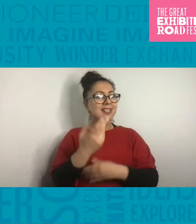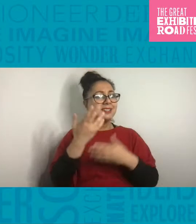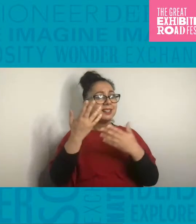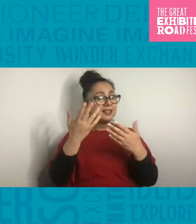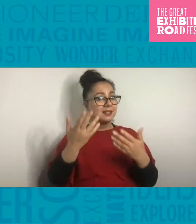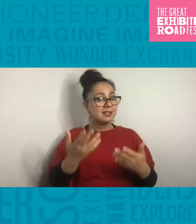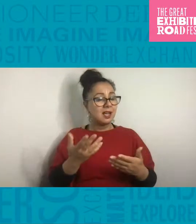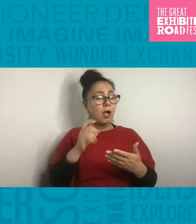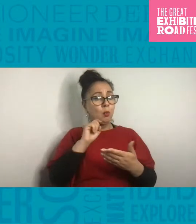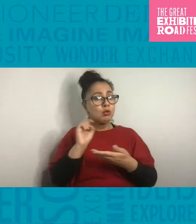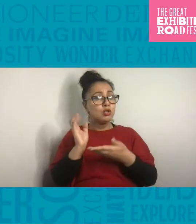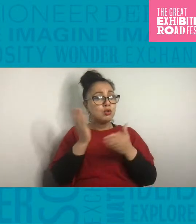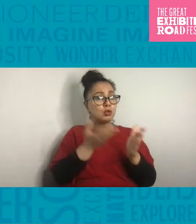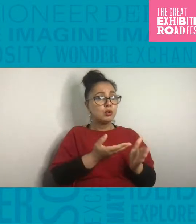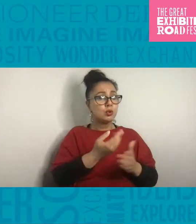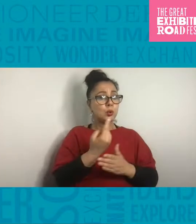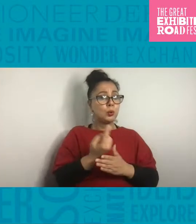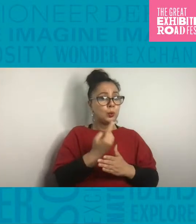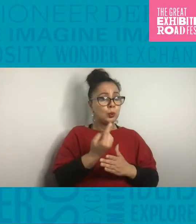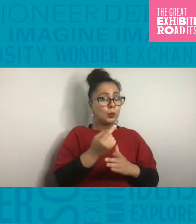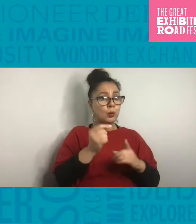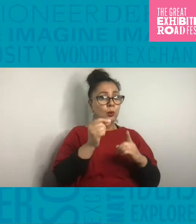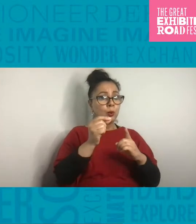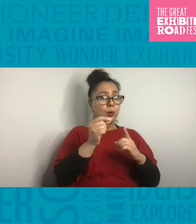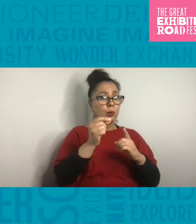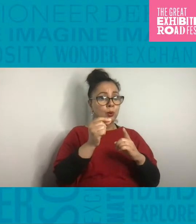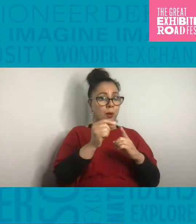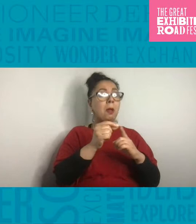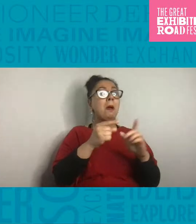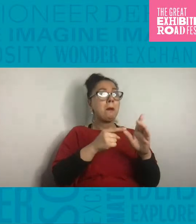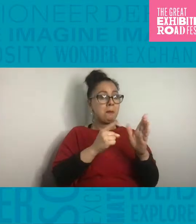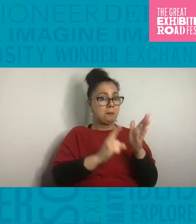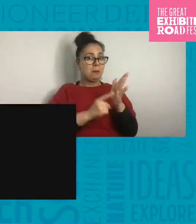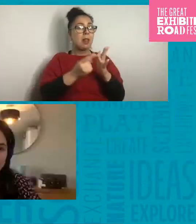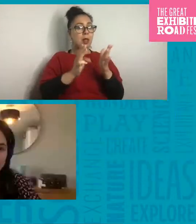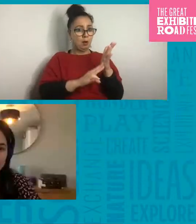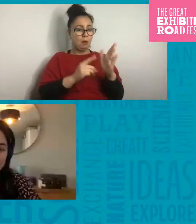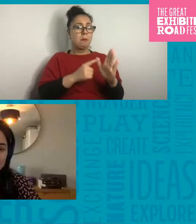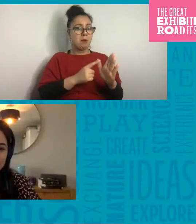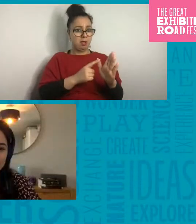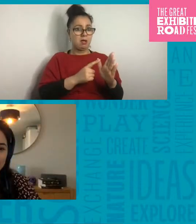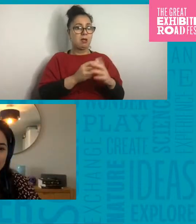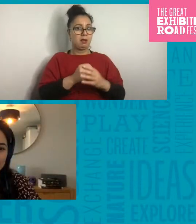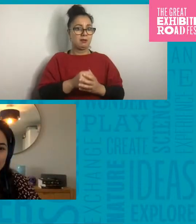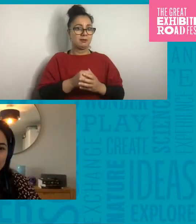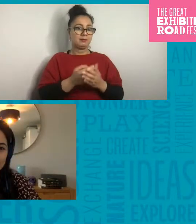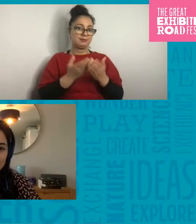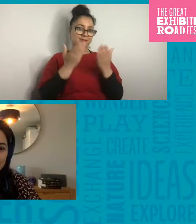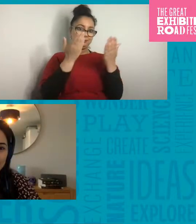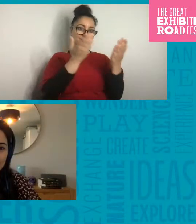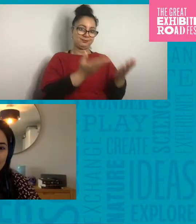introduce you to Paloma and Iza.